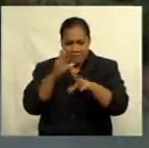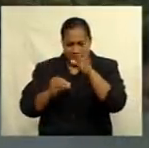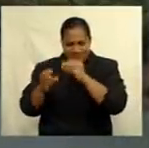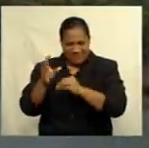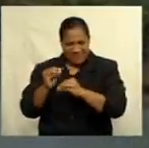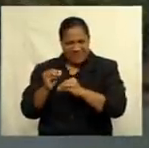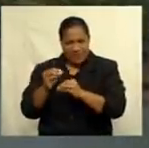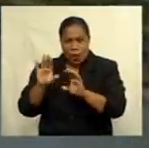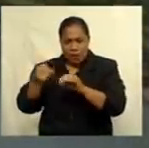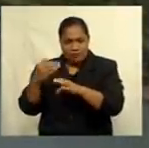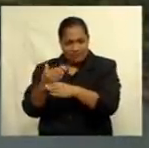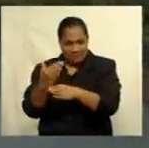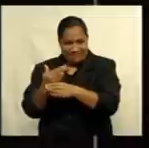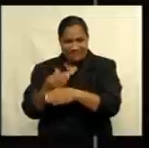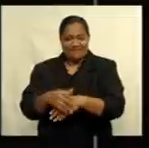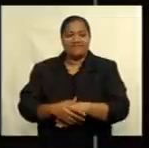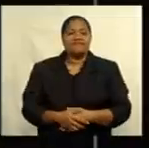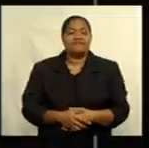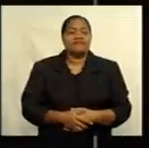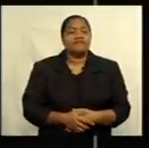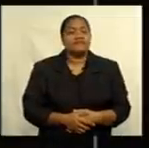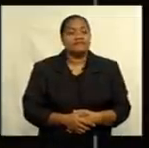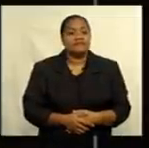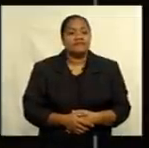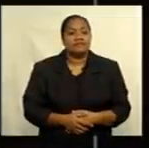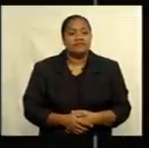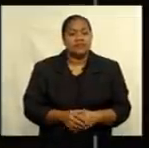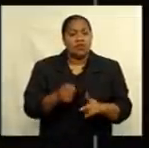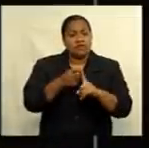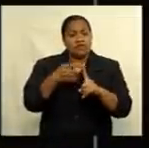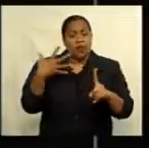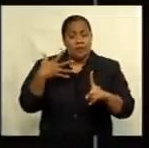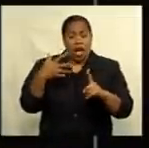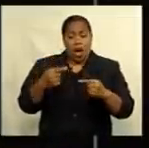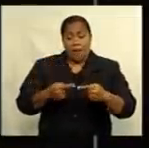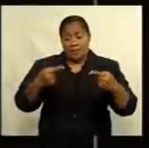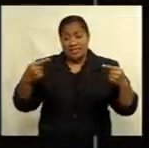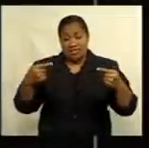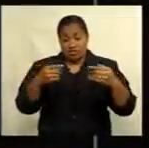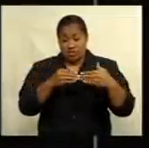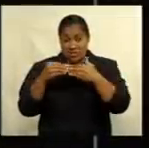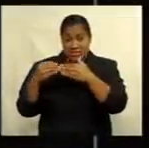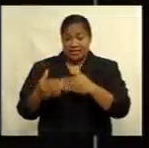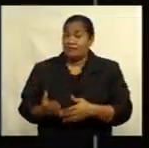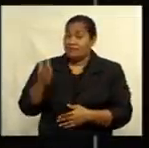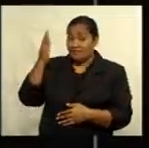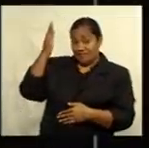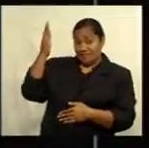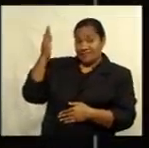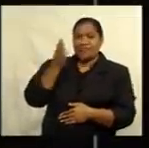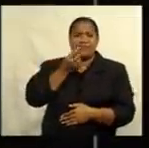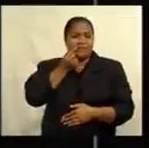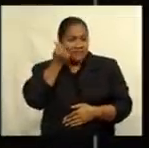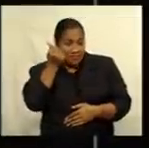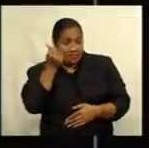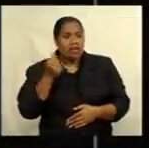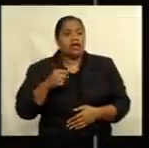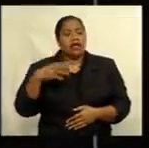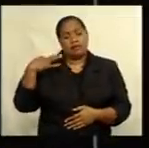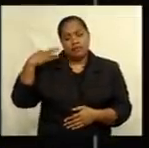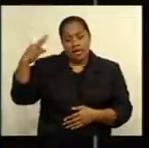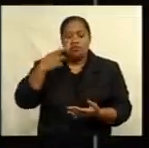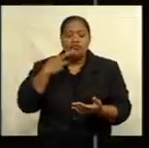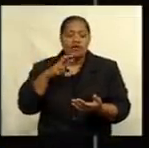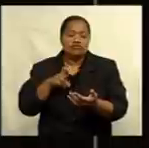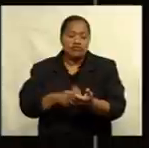Yananonga, FBC News. Former opposition leader Sitiveni Rambuka has applied to register his new political party.